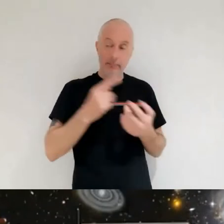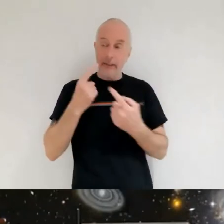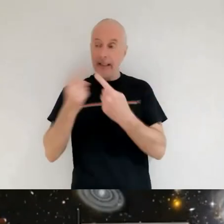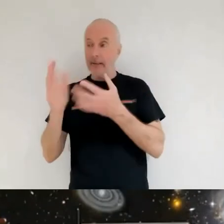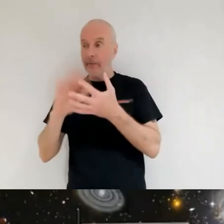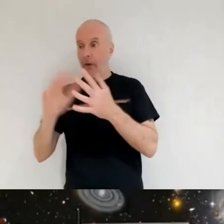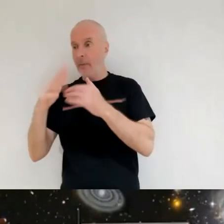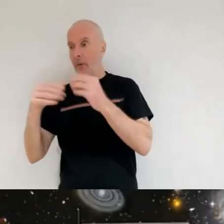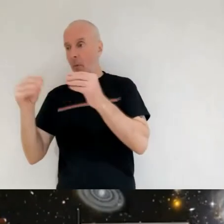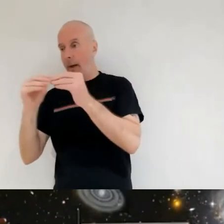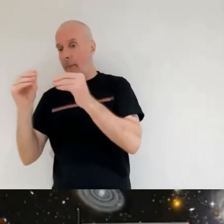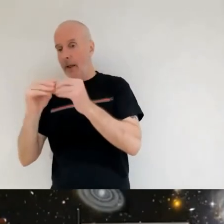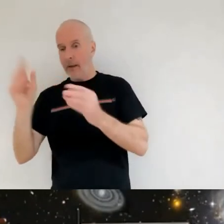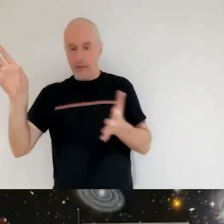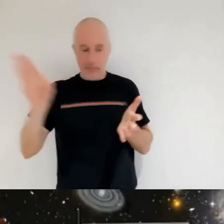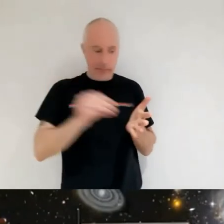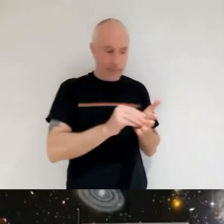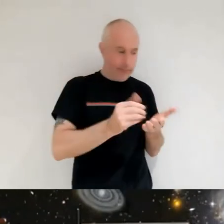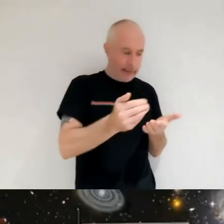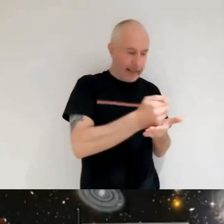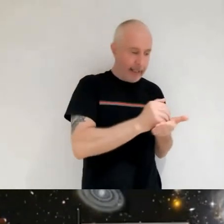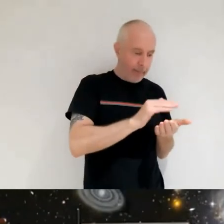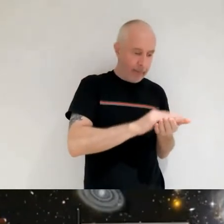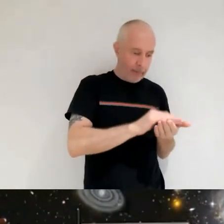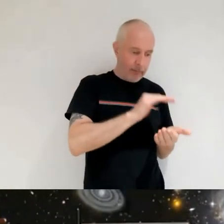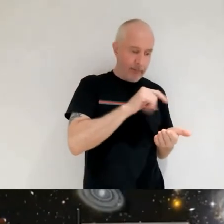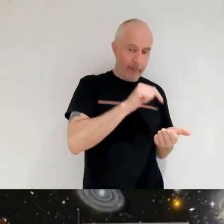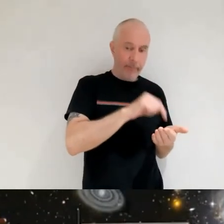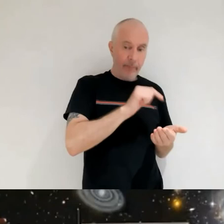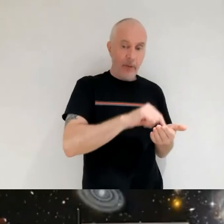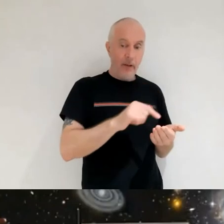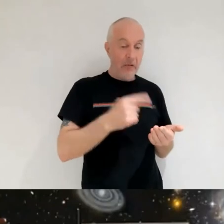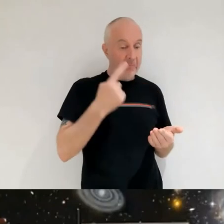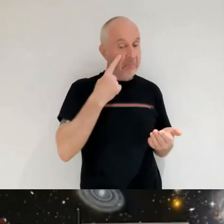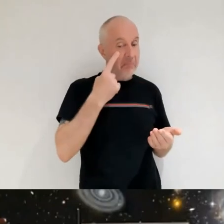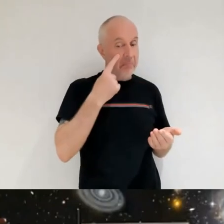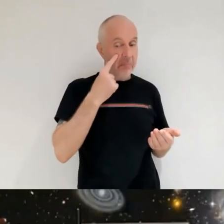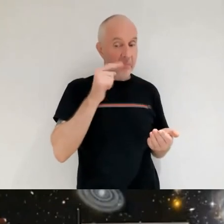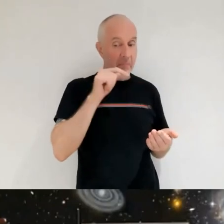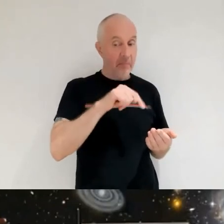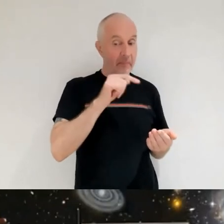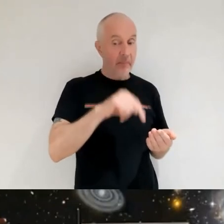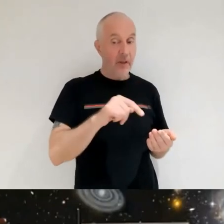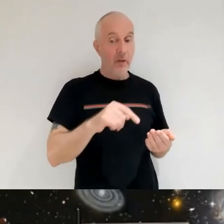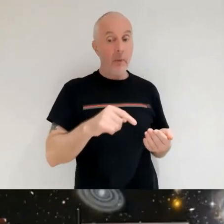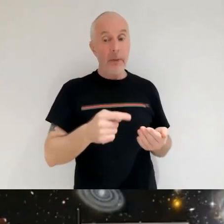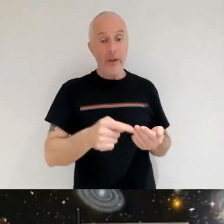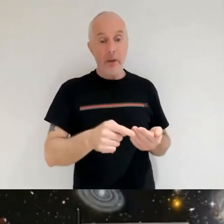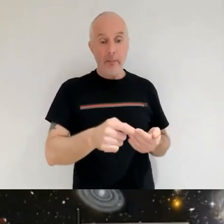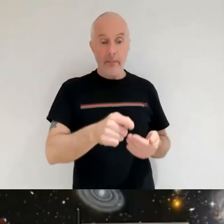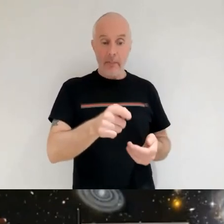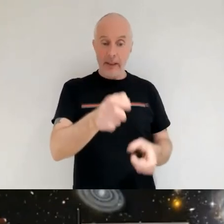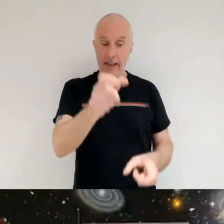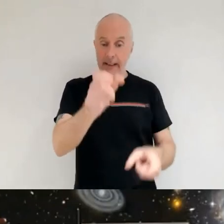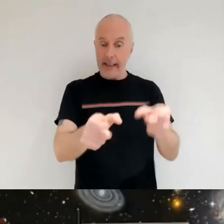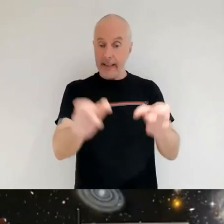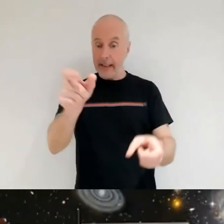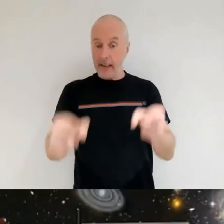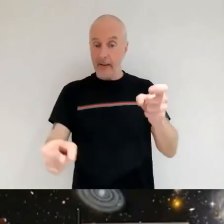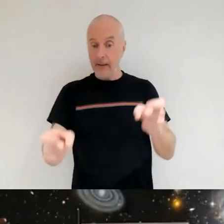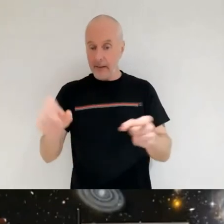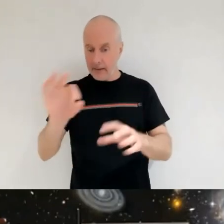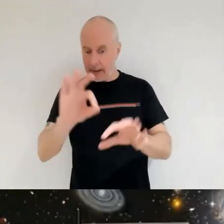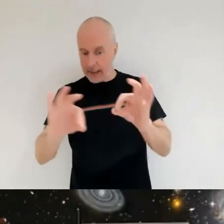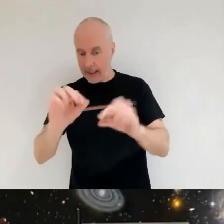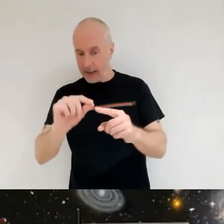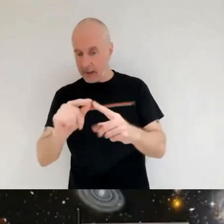be made available and keep your eyes peeled because it's very likely that there will be some citizen science projects uh emerging um